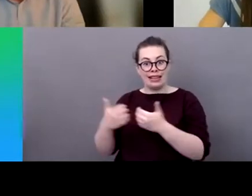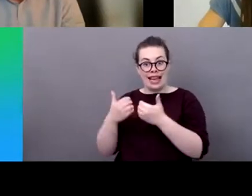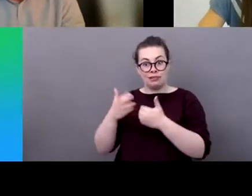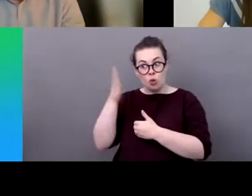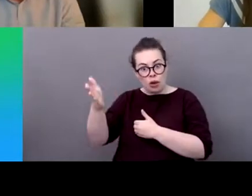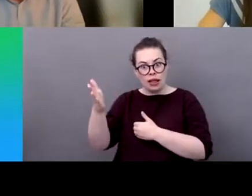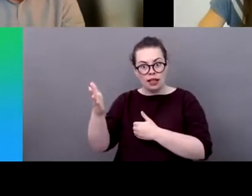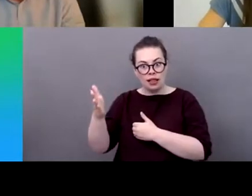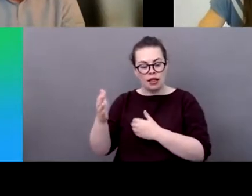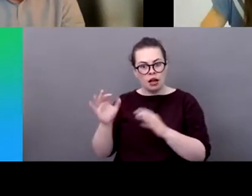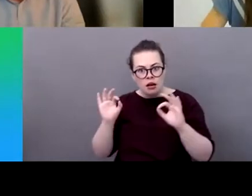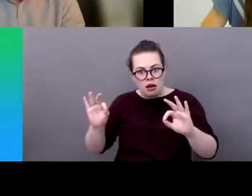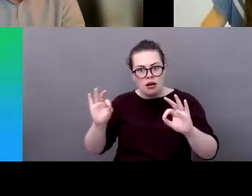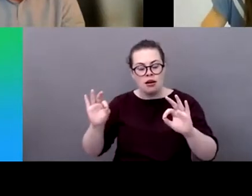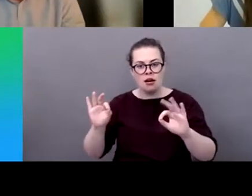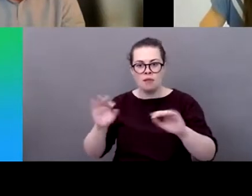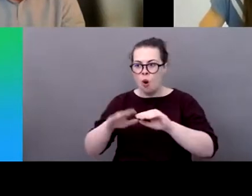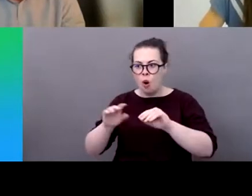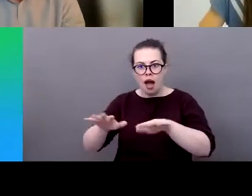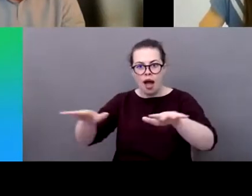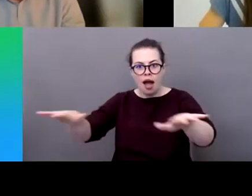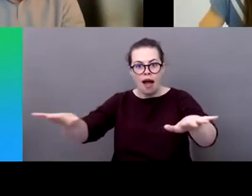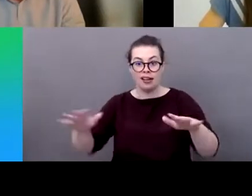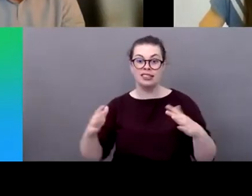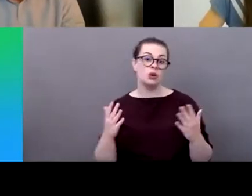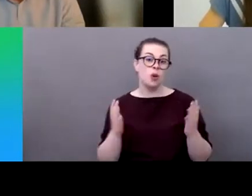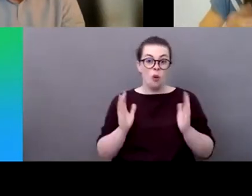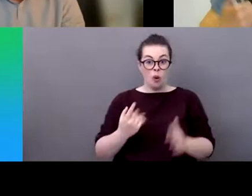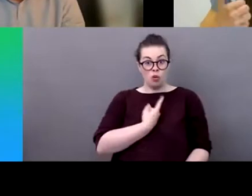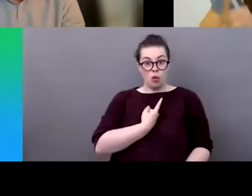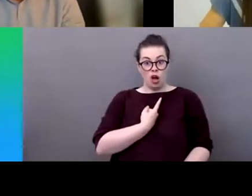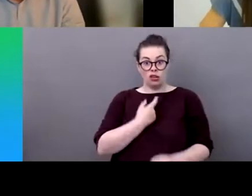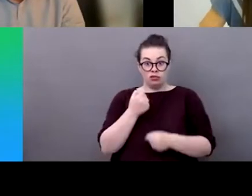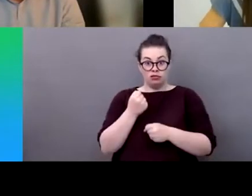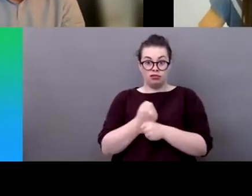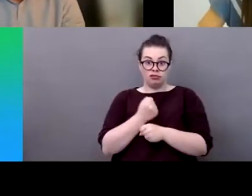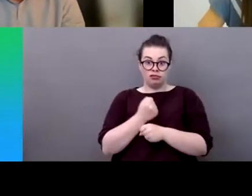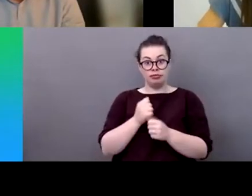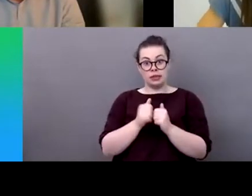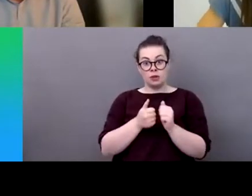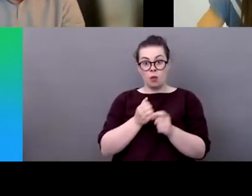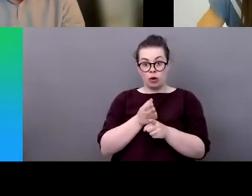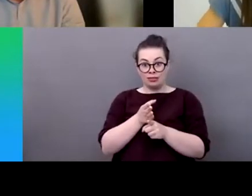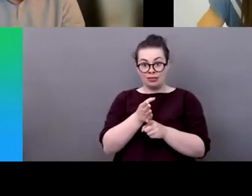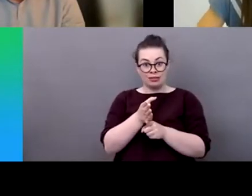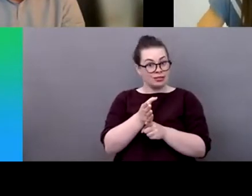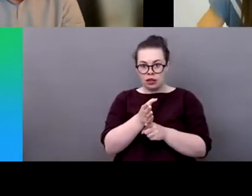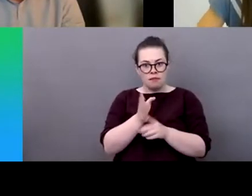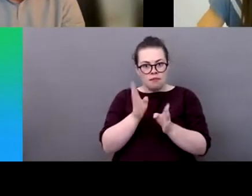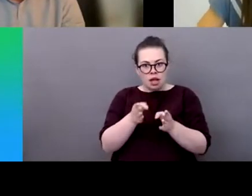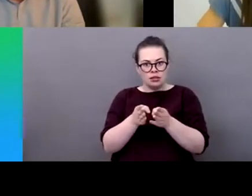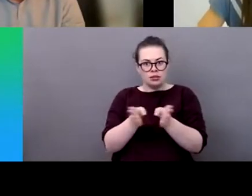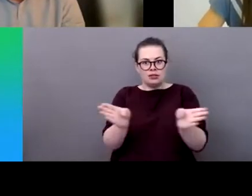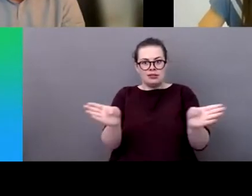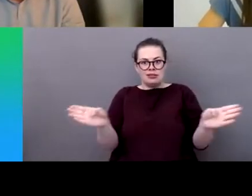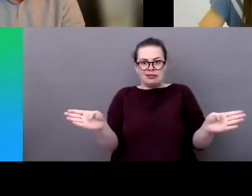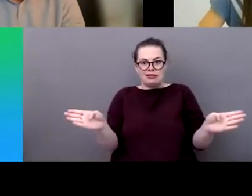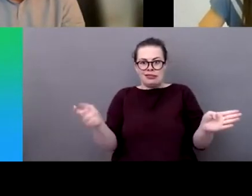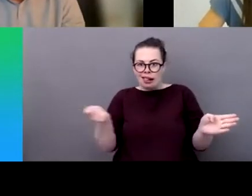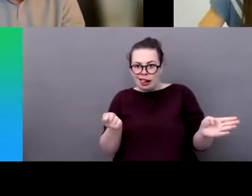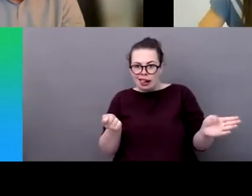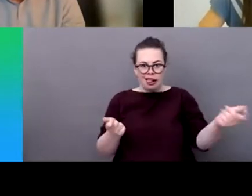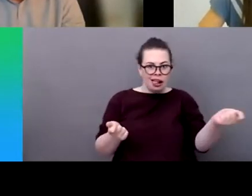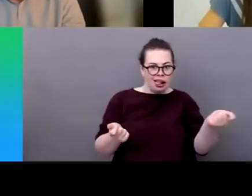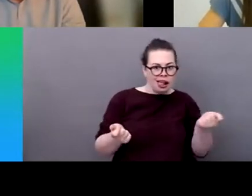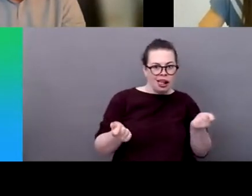the sport world uh sometimes um and uh the other point that i would like to make is um just by putting